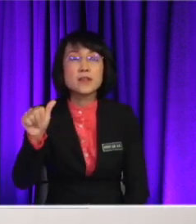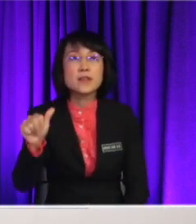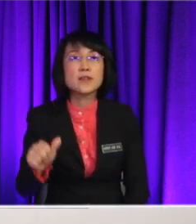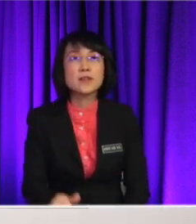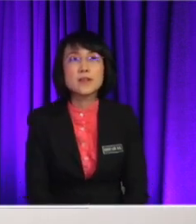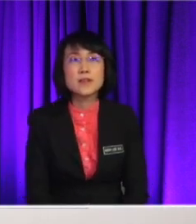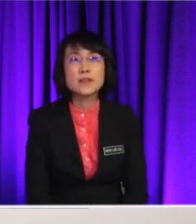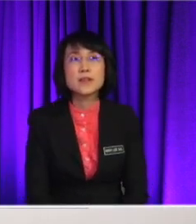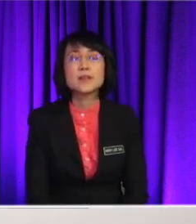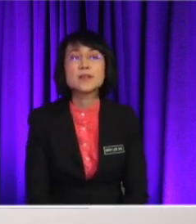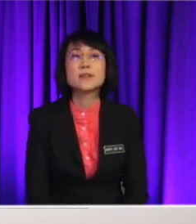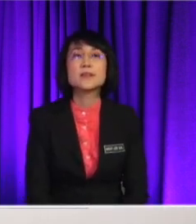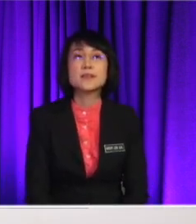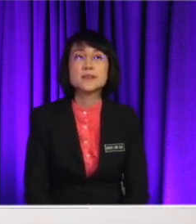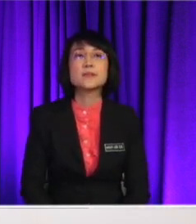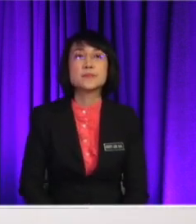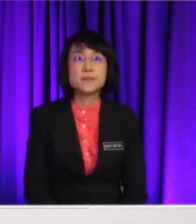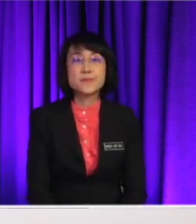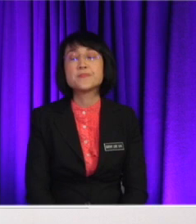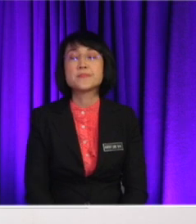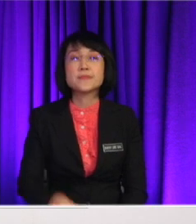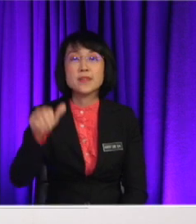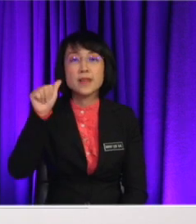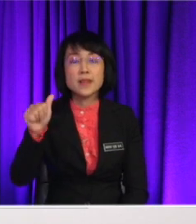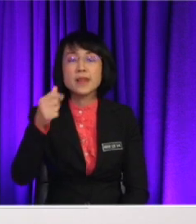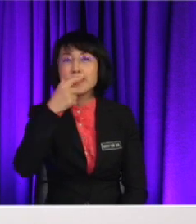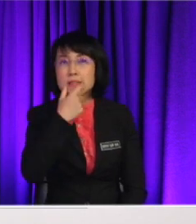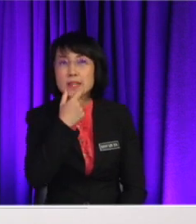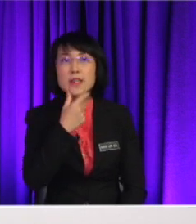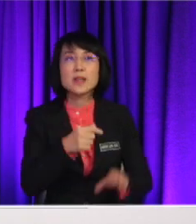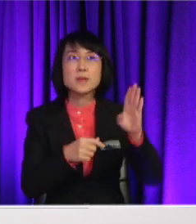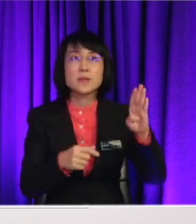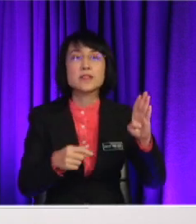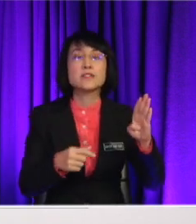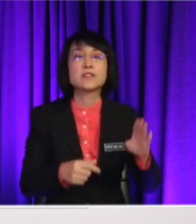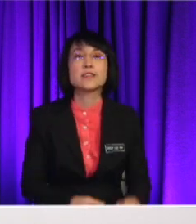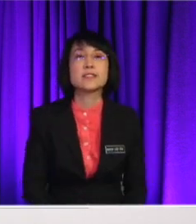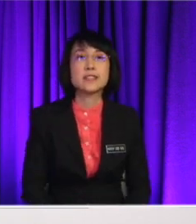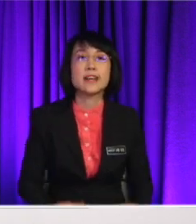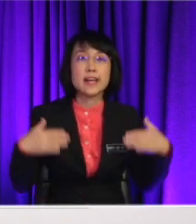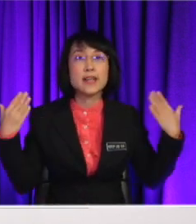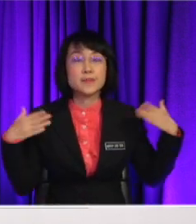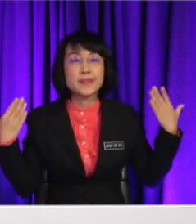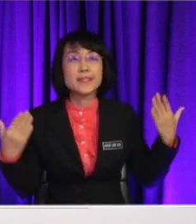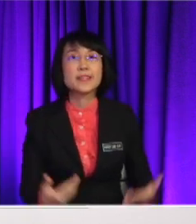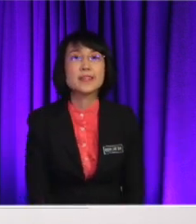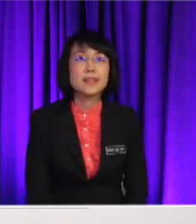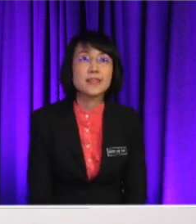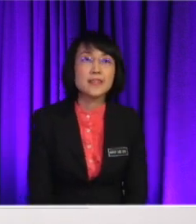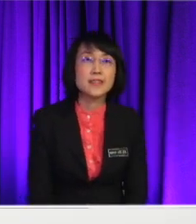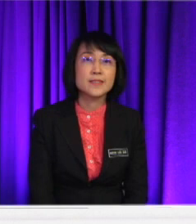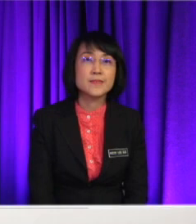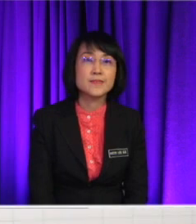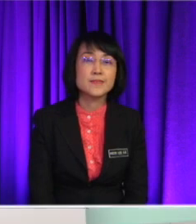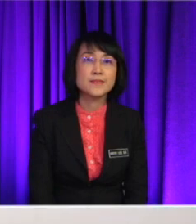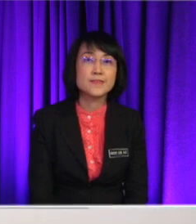depressing While in picture B, it's more vibrant and alive Do you agree with this? Yes, you're absolutely right Yeah, okay